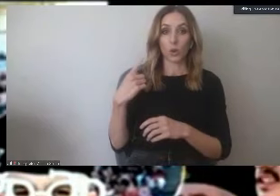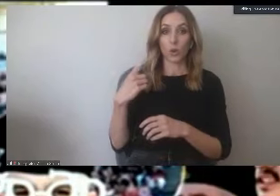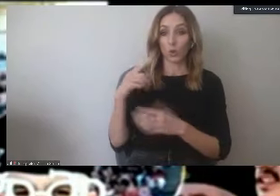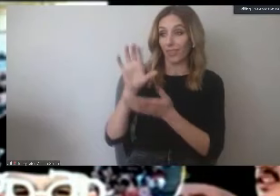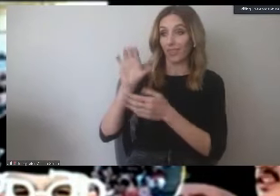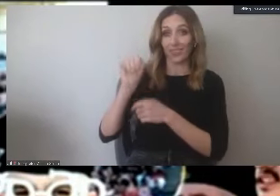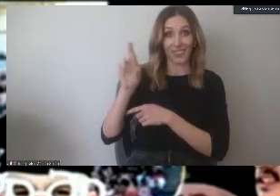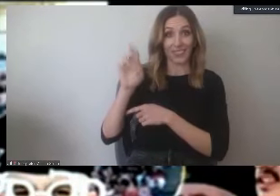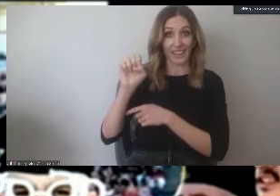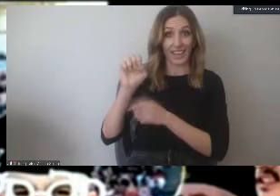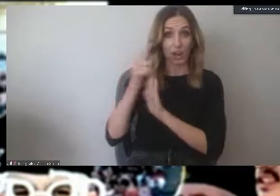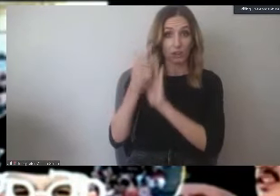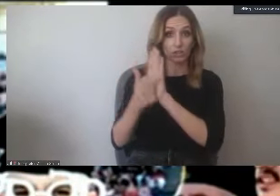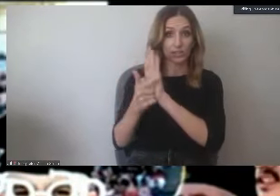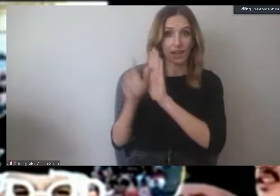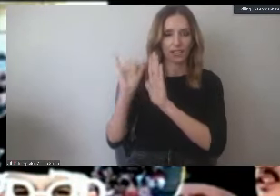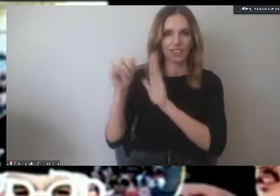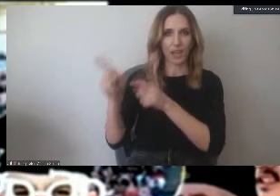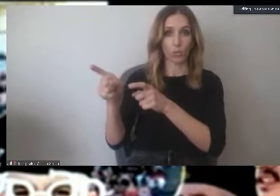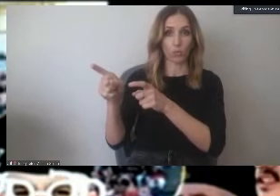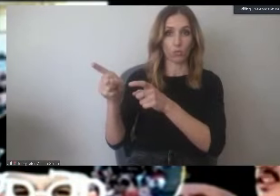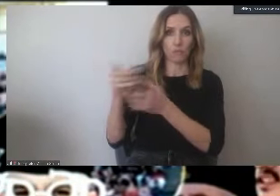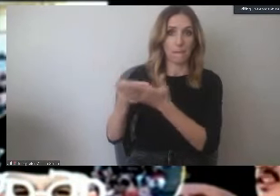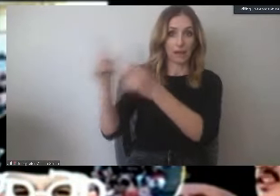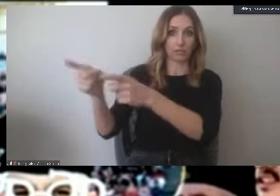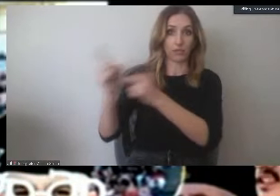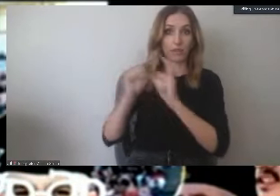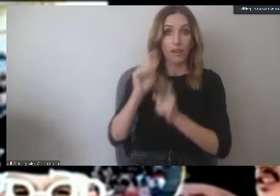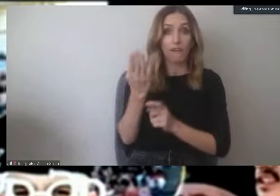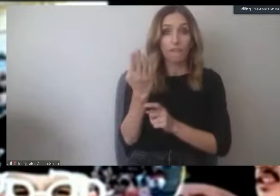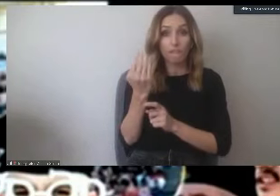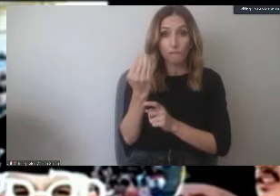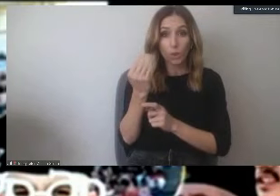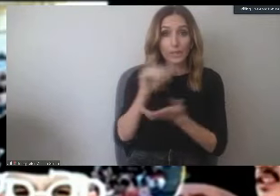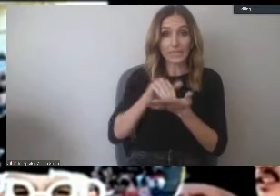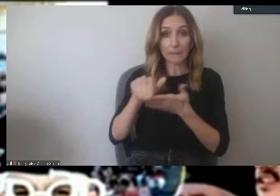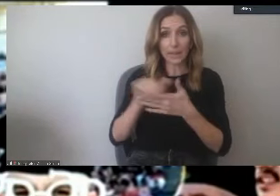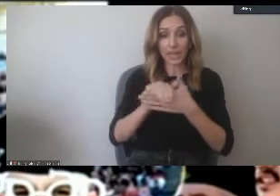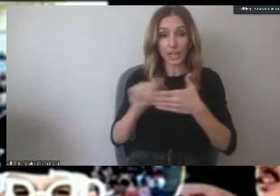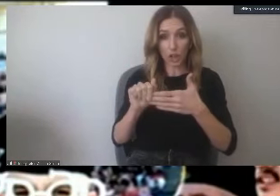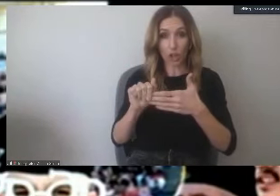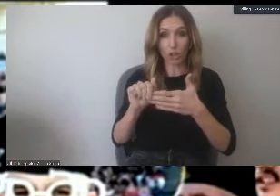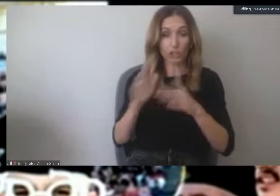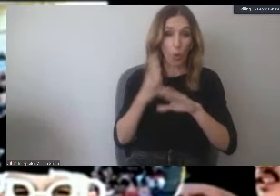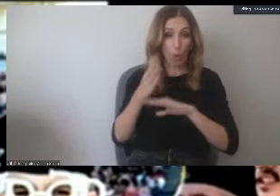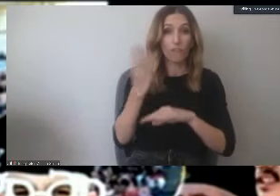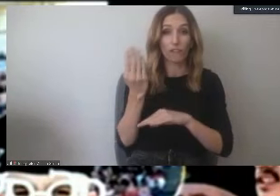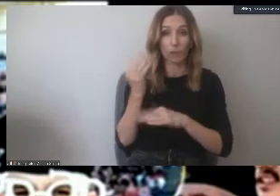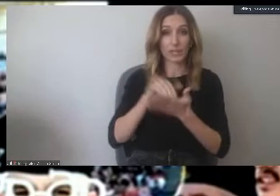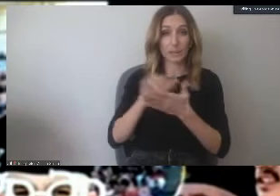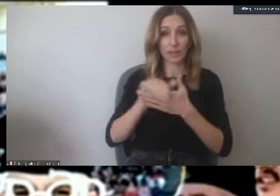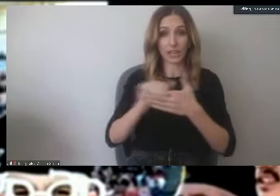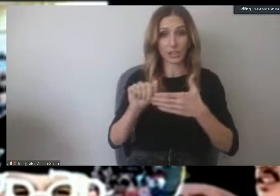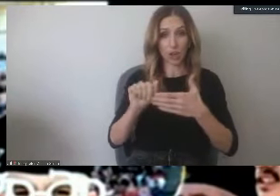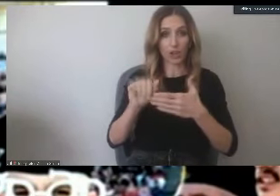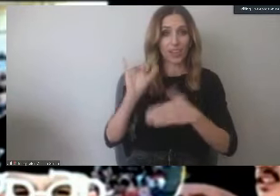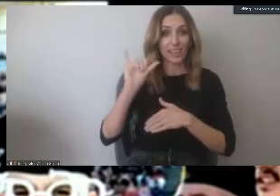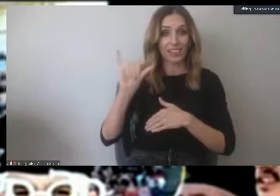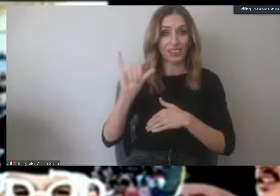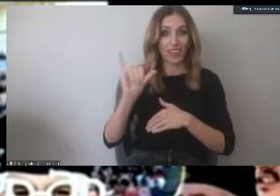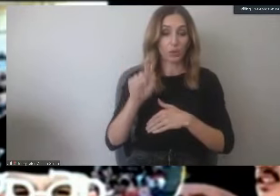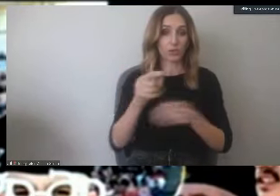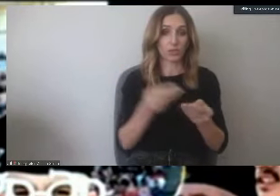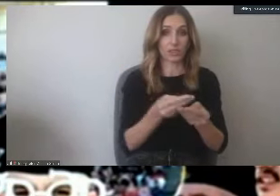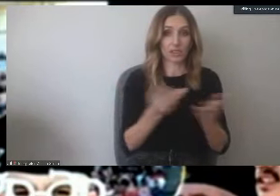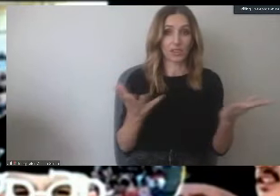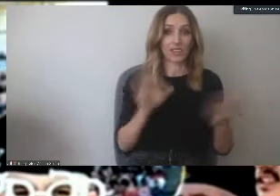was given to Long Beach City College in the amount of $14,663,000 with a minimum allocation of $7